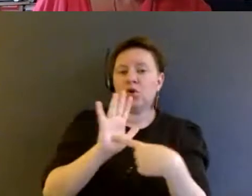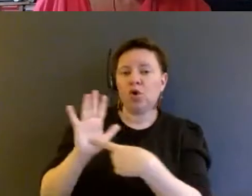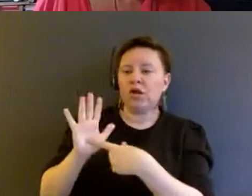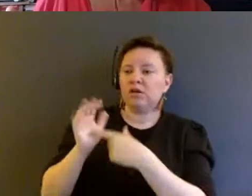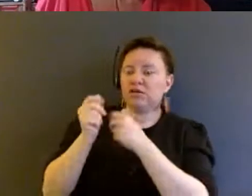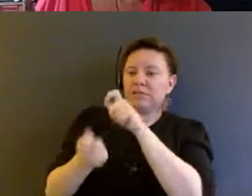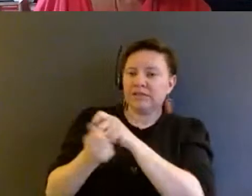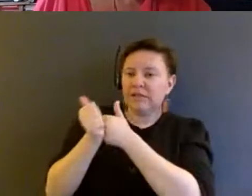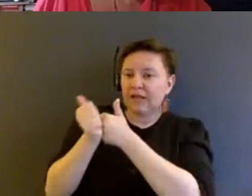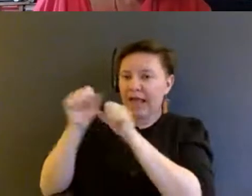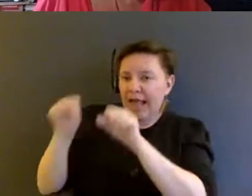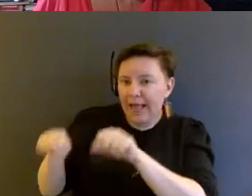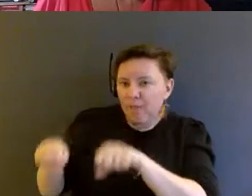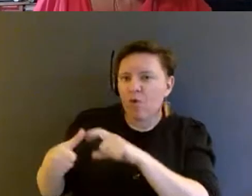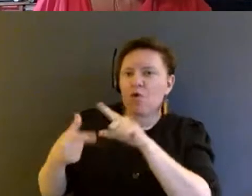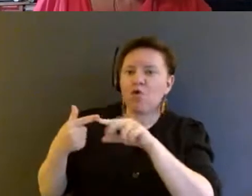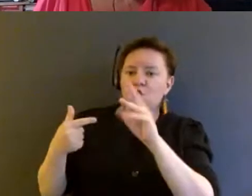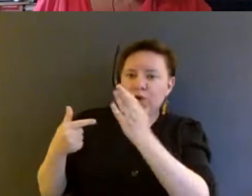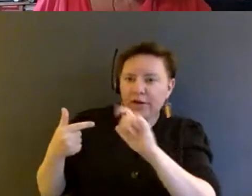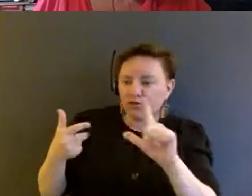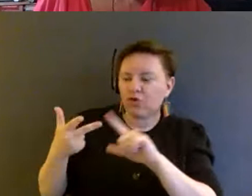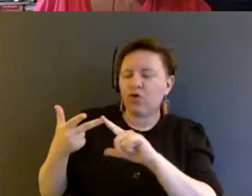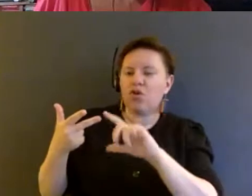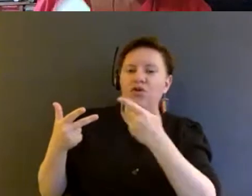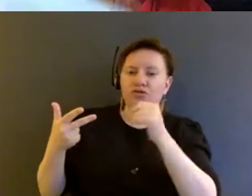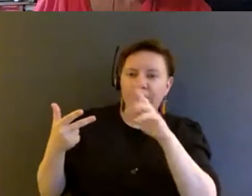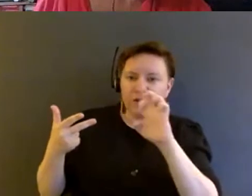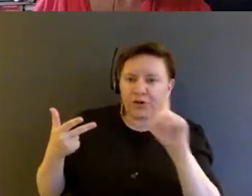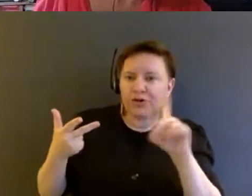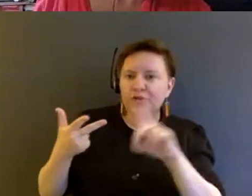racial, gendered, capitalist formations.